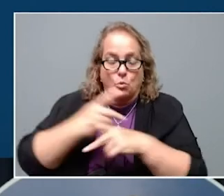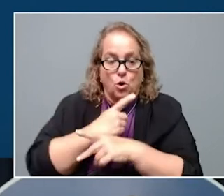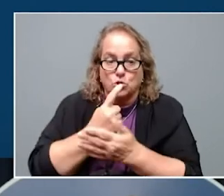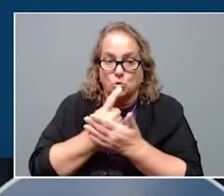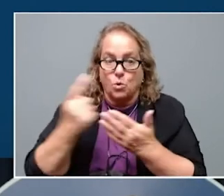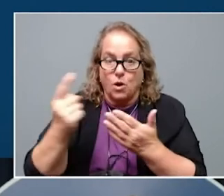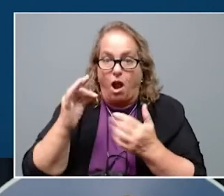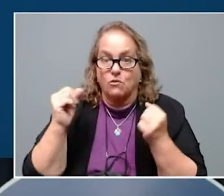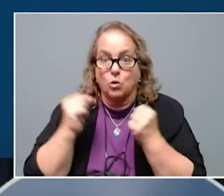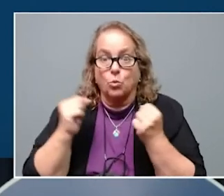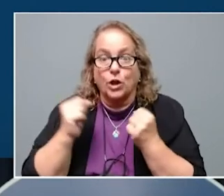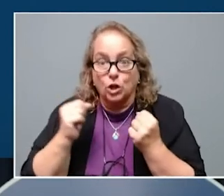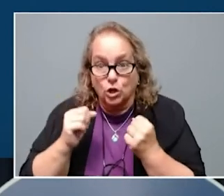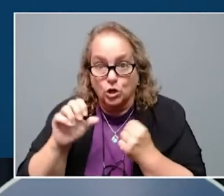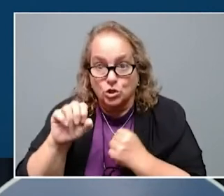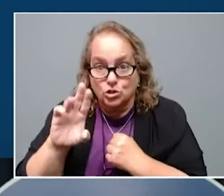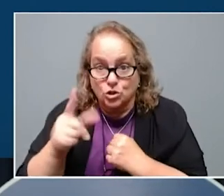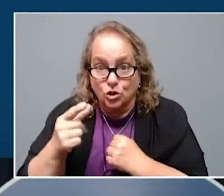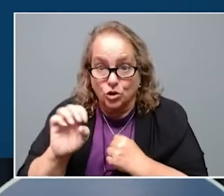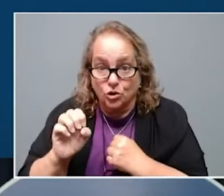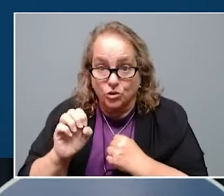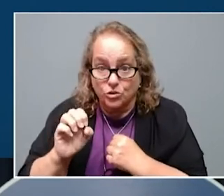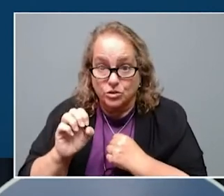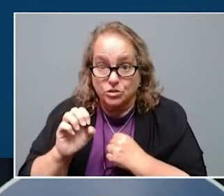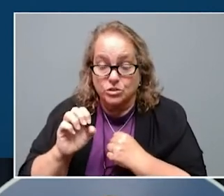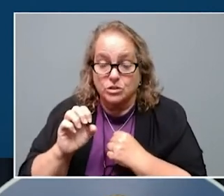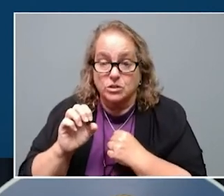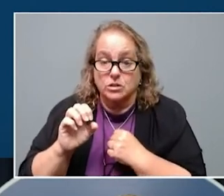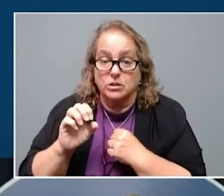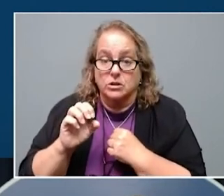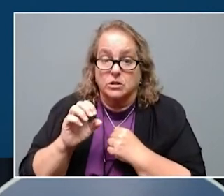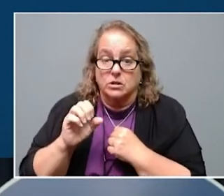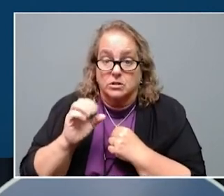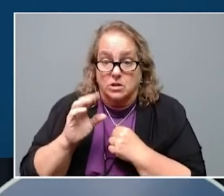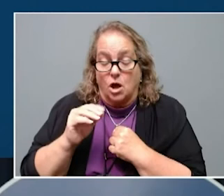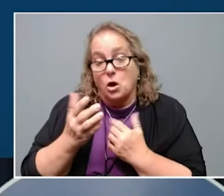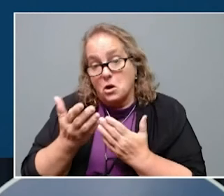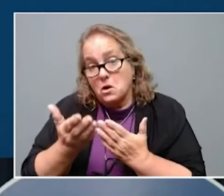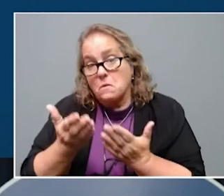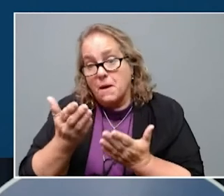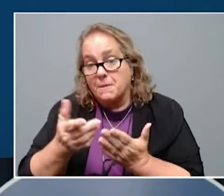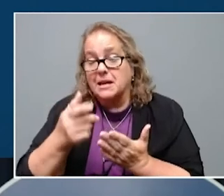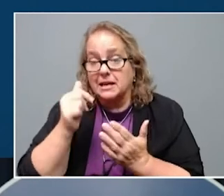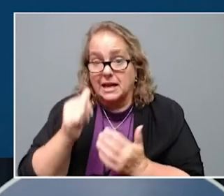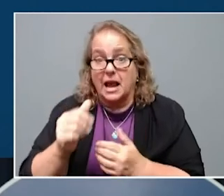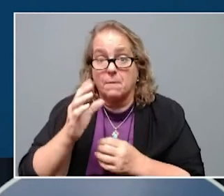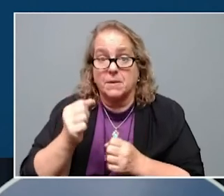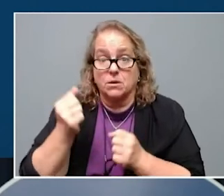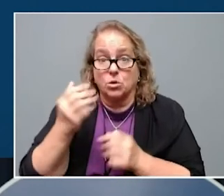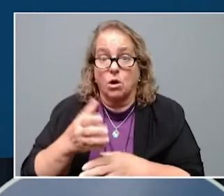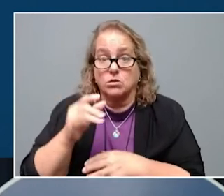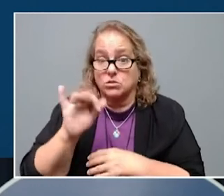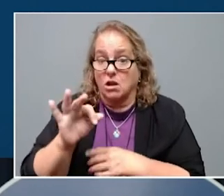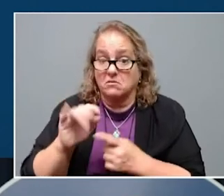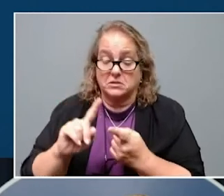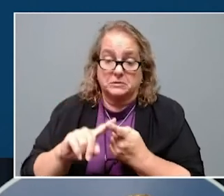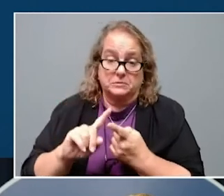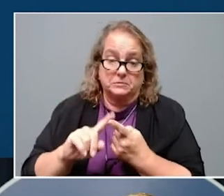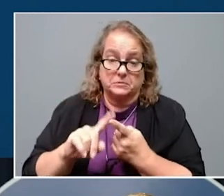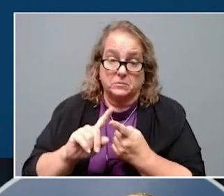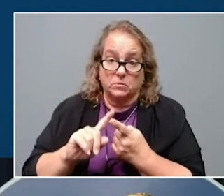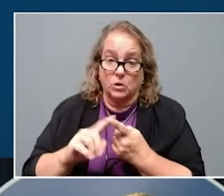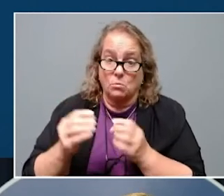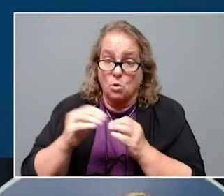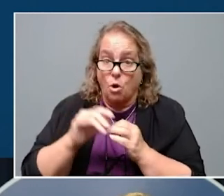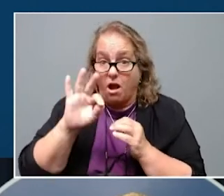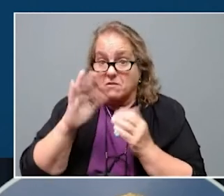also reported that more than 104,000 Kentuckians tested positive for the virus during the month of August, the most of any month since